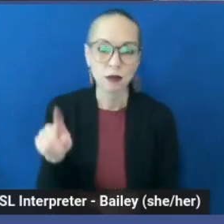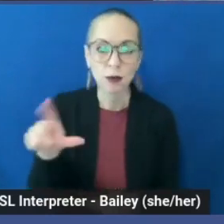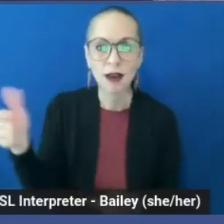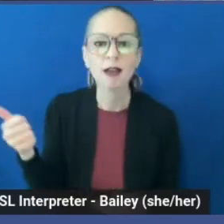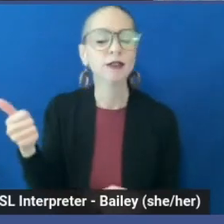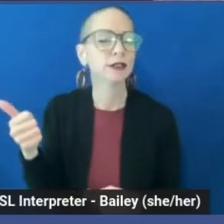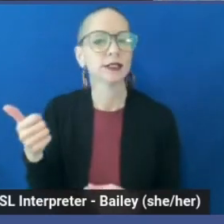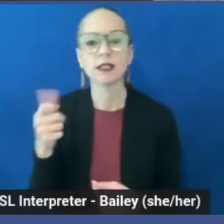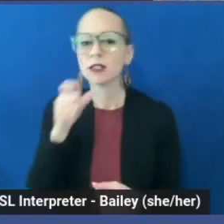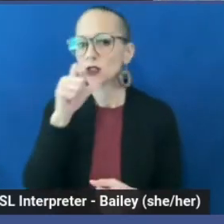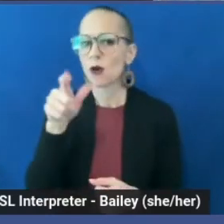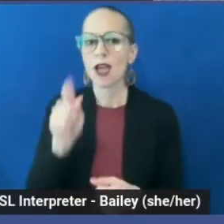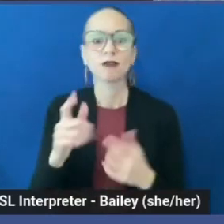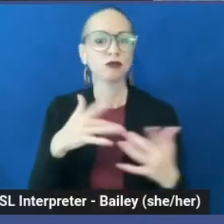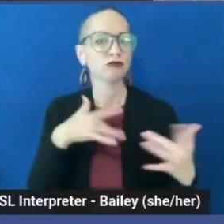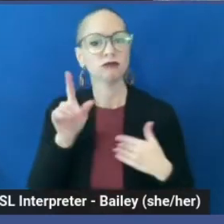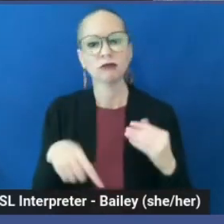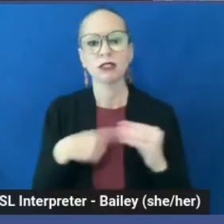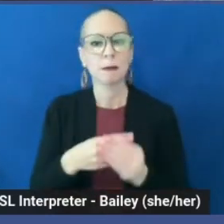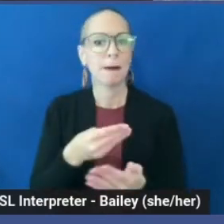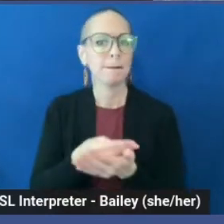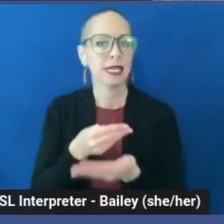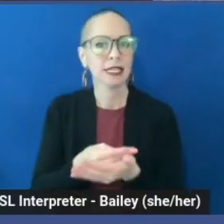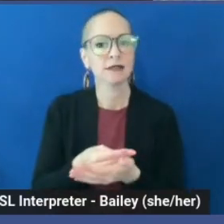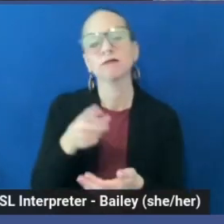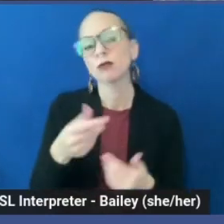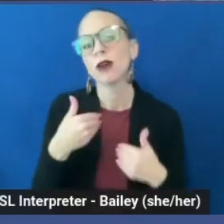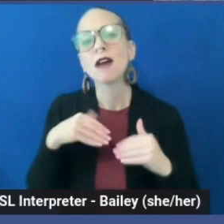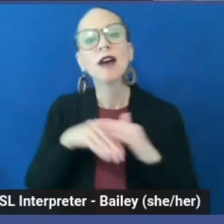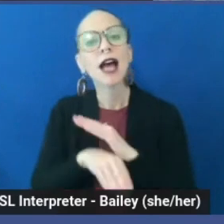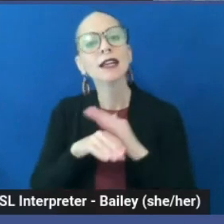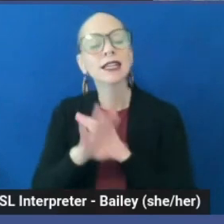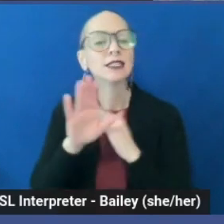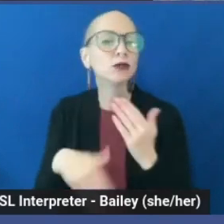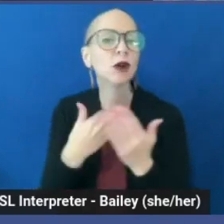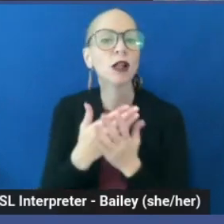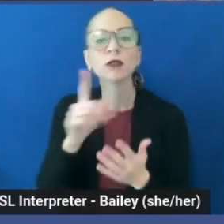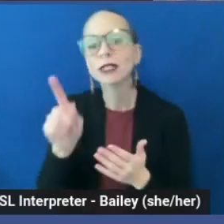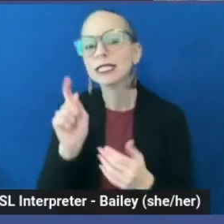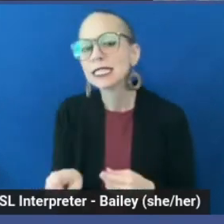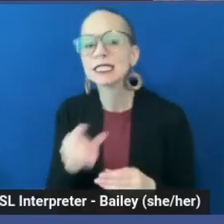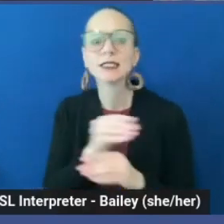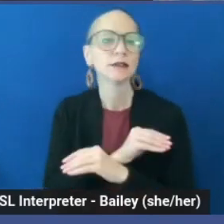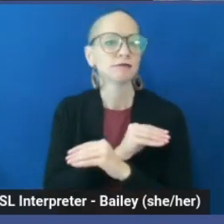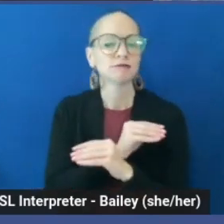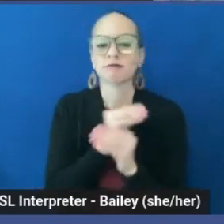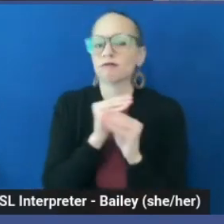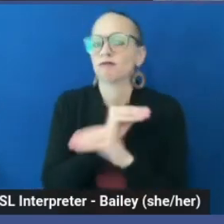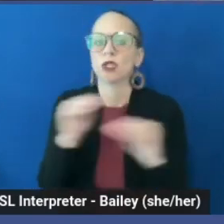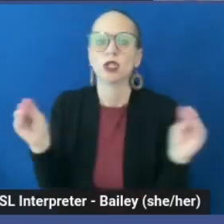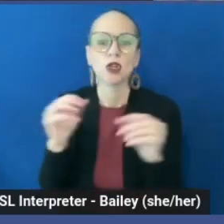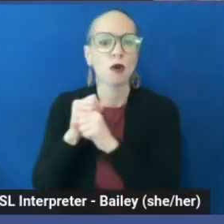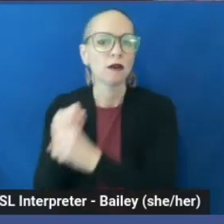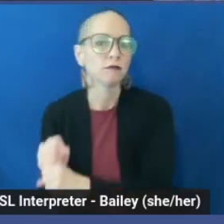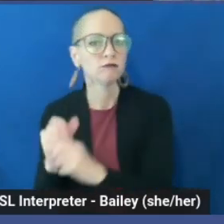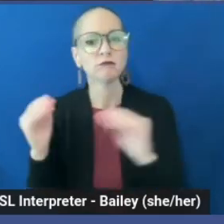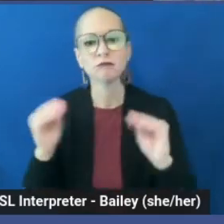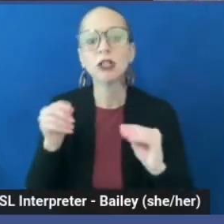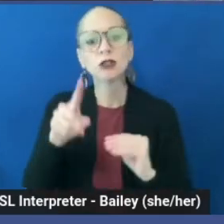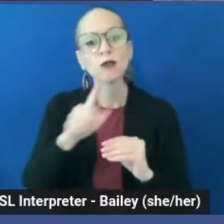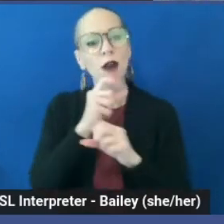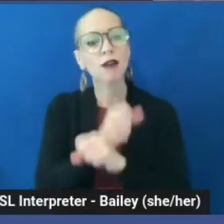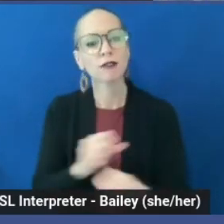no longer had to worry about money? You have access to all your needs, no strings attached. You are free.